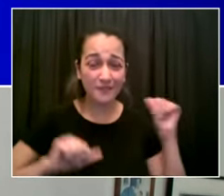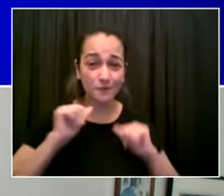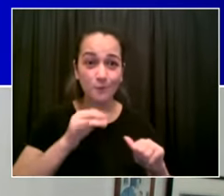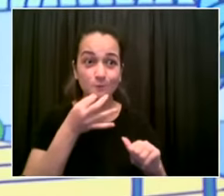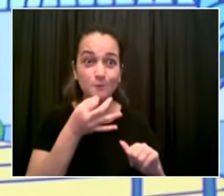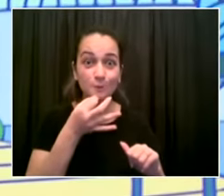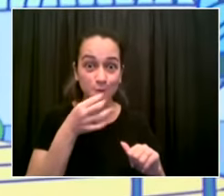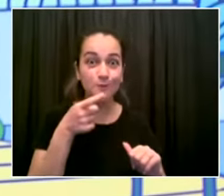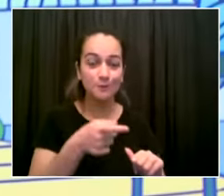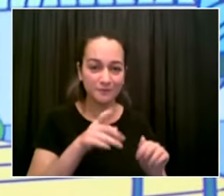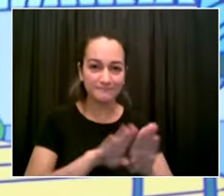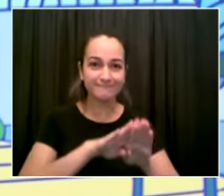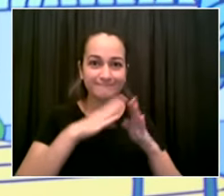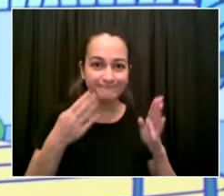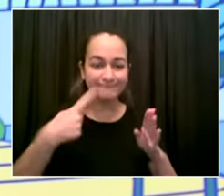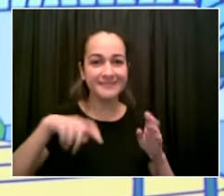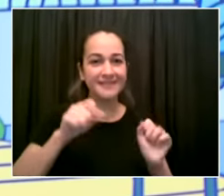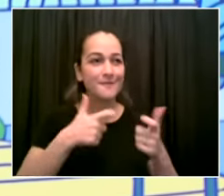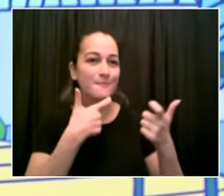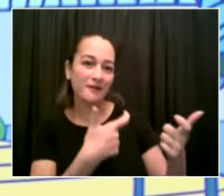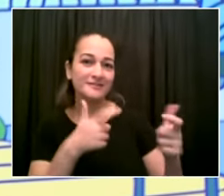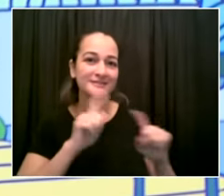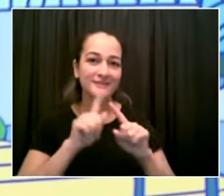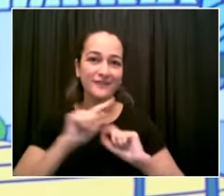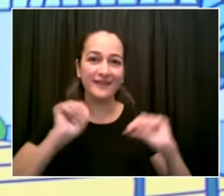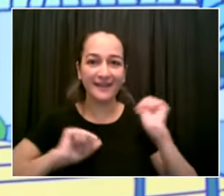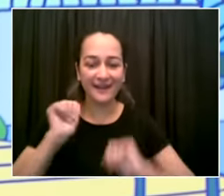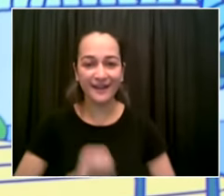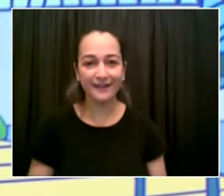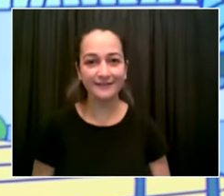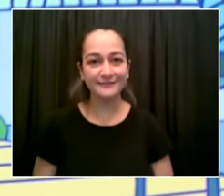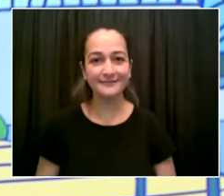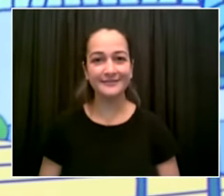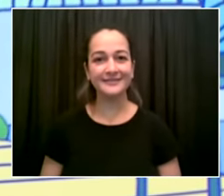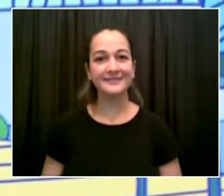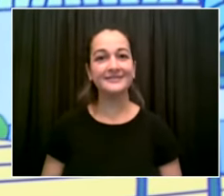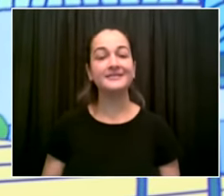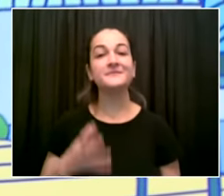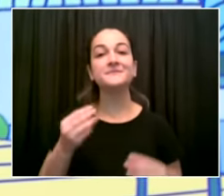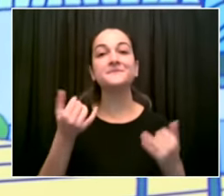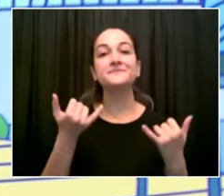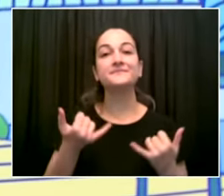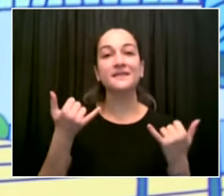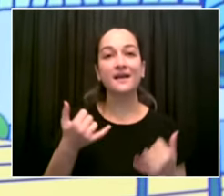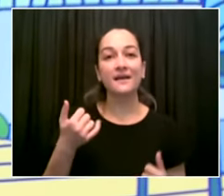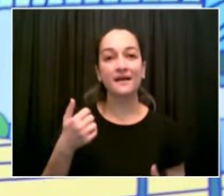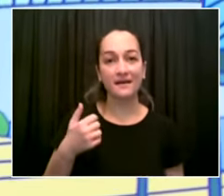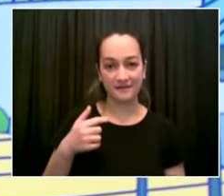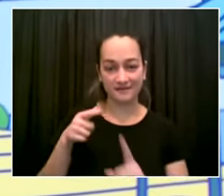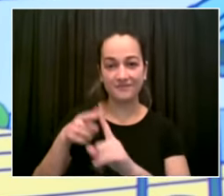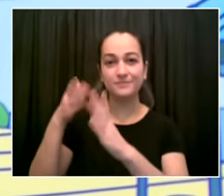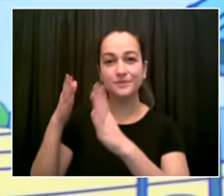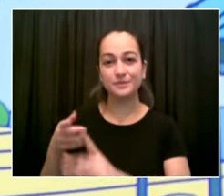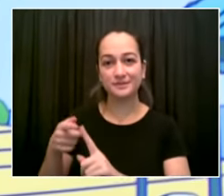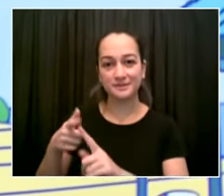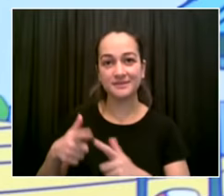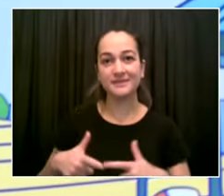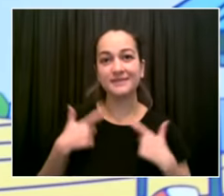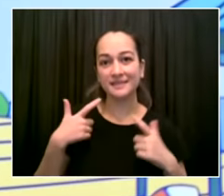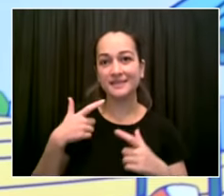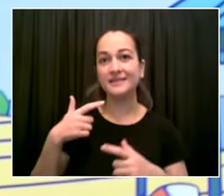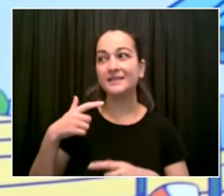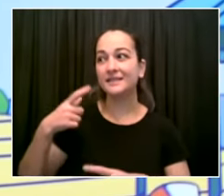staten islander is looking forward to going to one of those broadway shows coming back can get on nyc ferry and go to the west side of